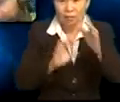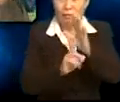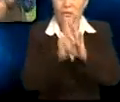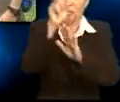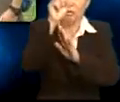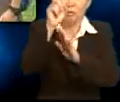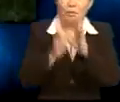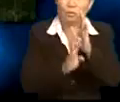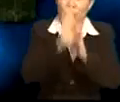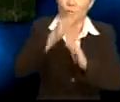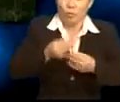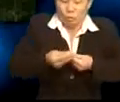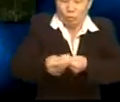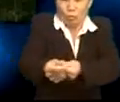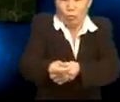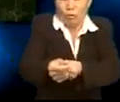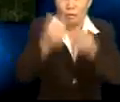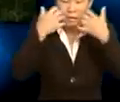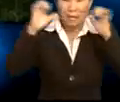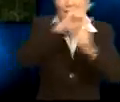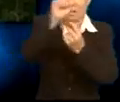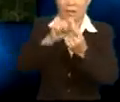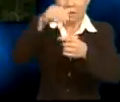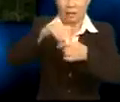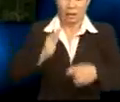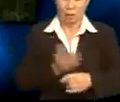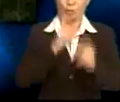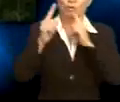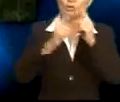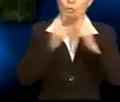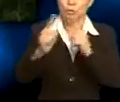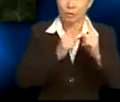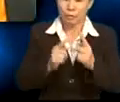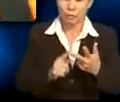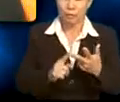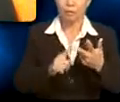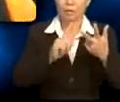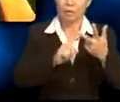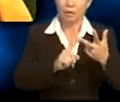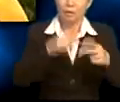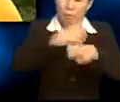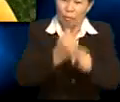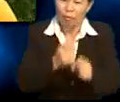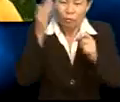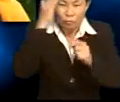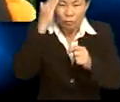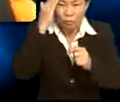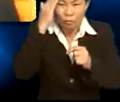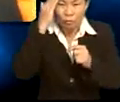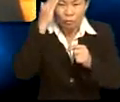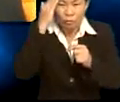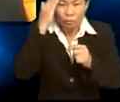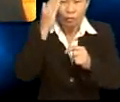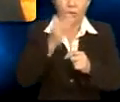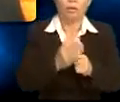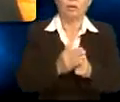develops fluency, provision and accuracy in our spoken and written protocol. Thirdly, it makes us aware of current